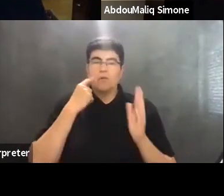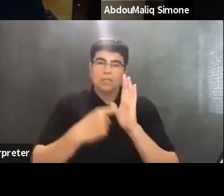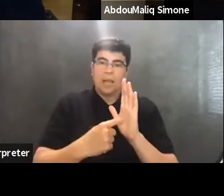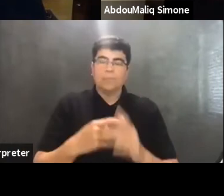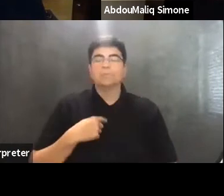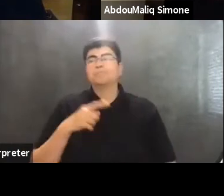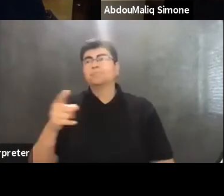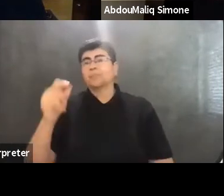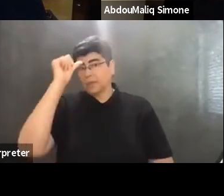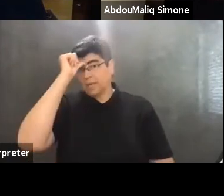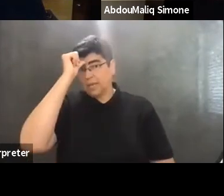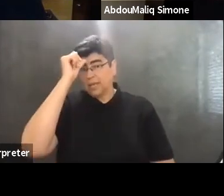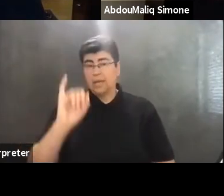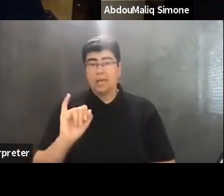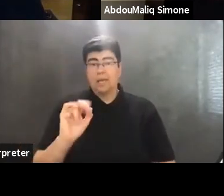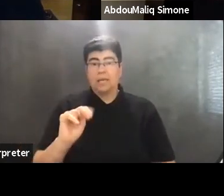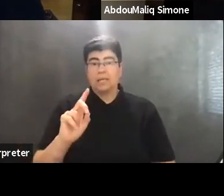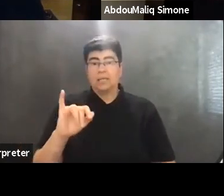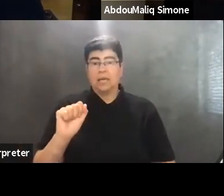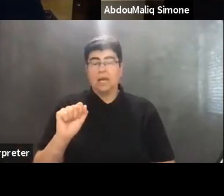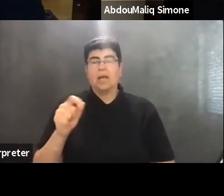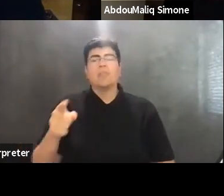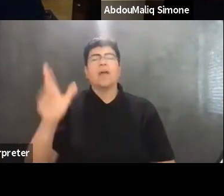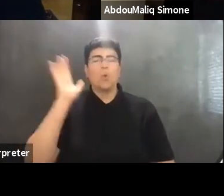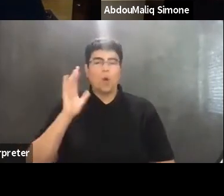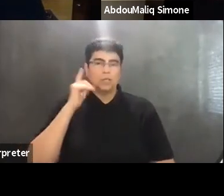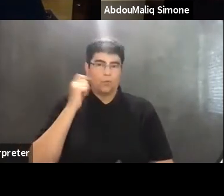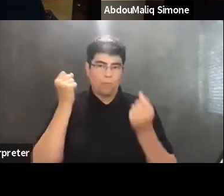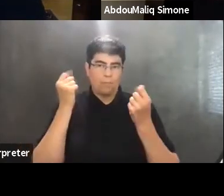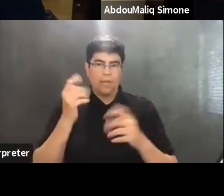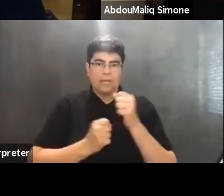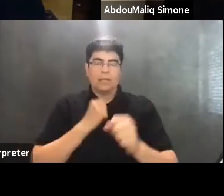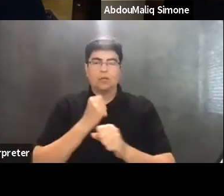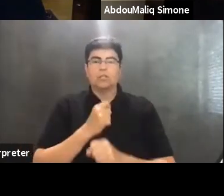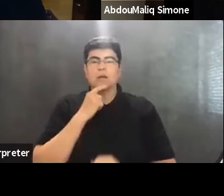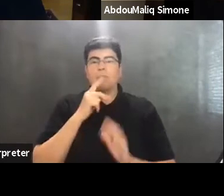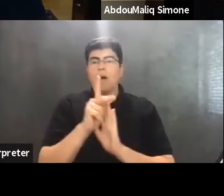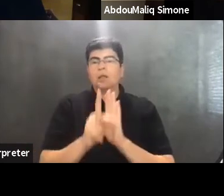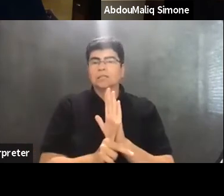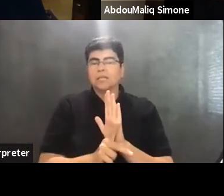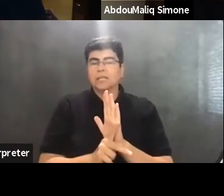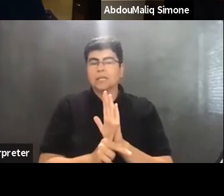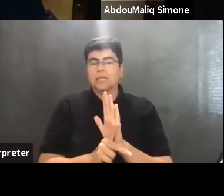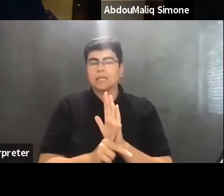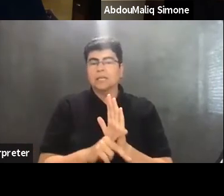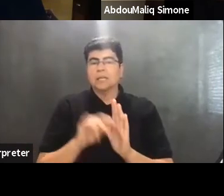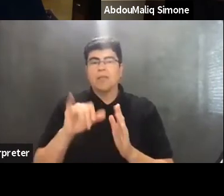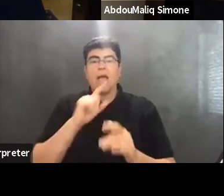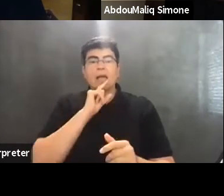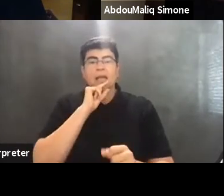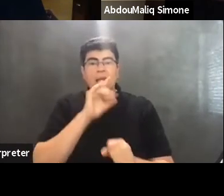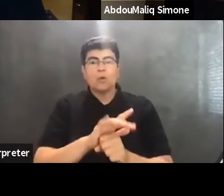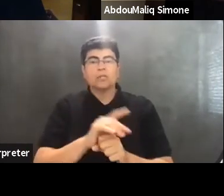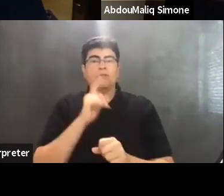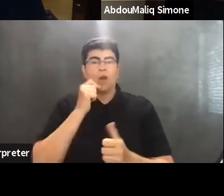India, there's been a, um, there was for many years, uh, a policy that, uh, guaranteed to every